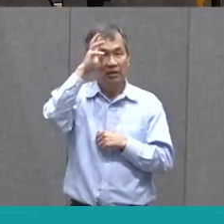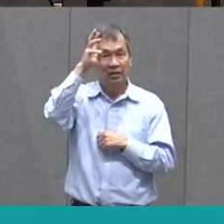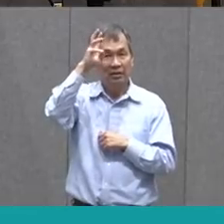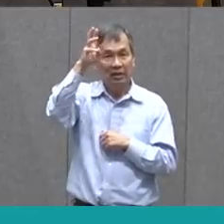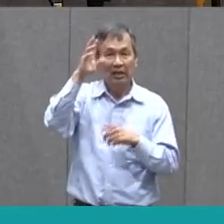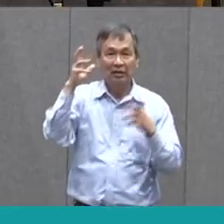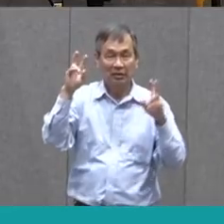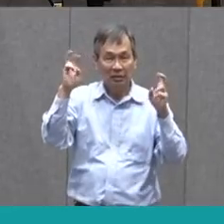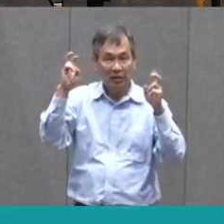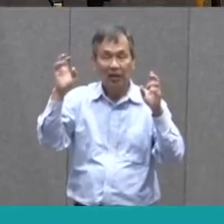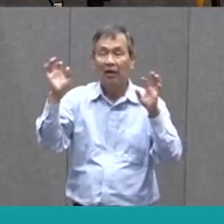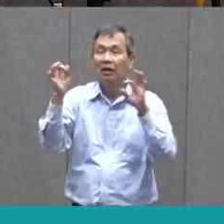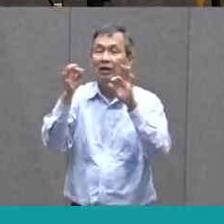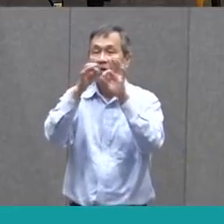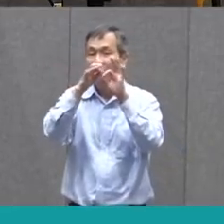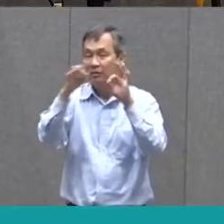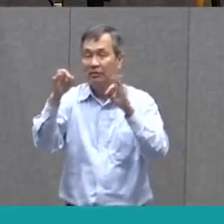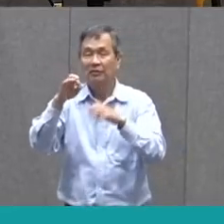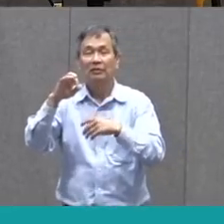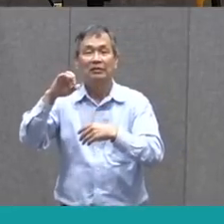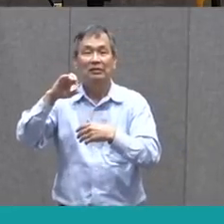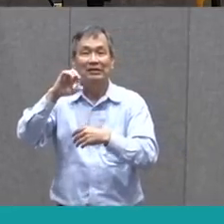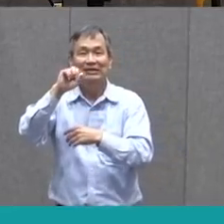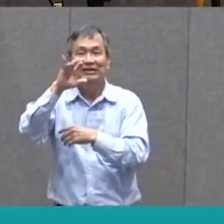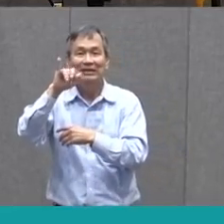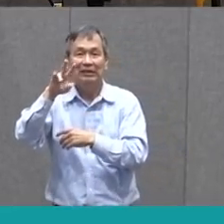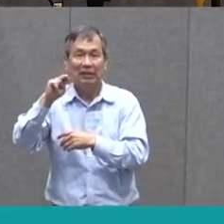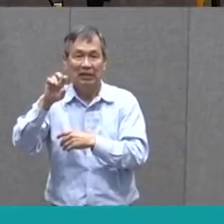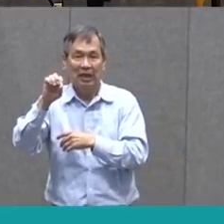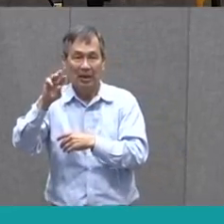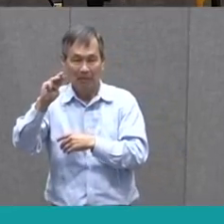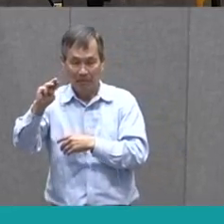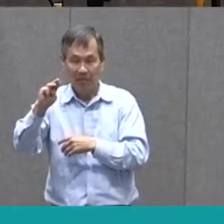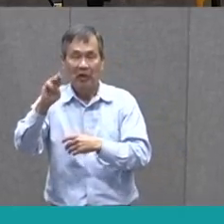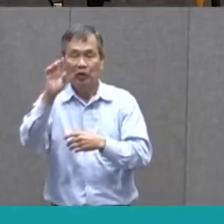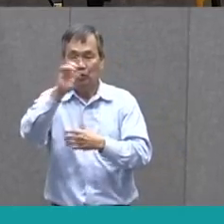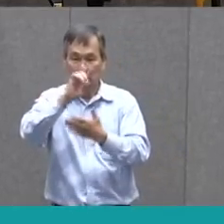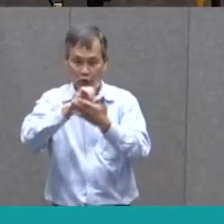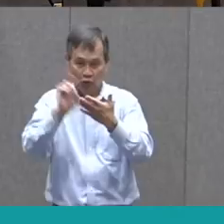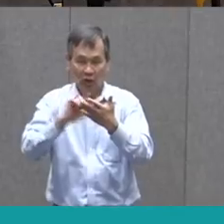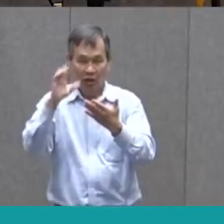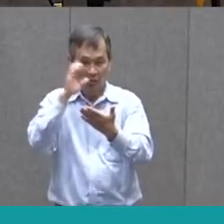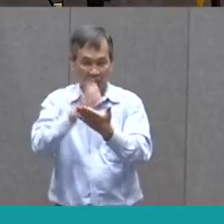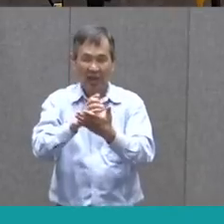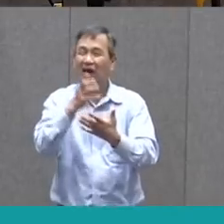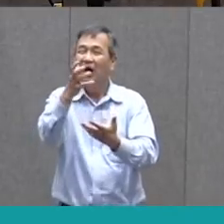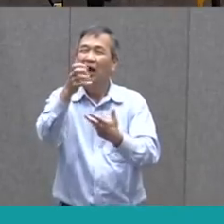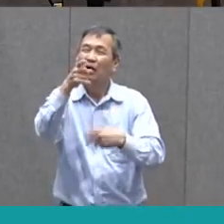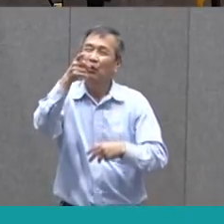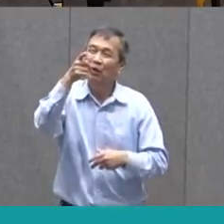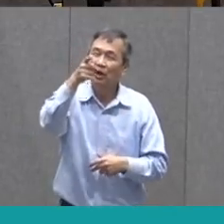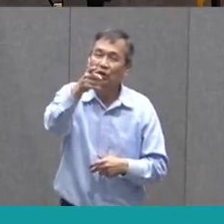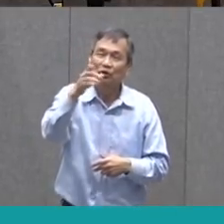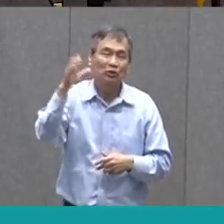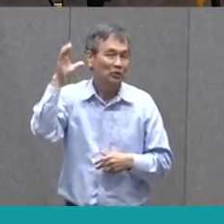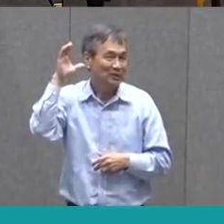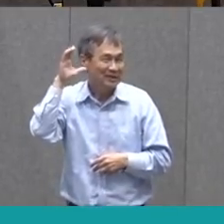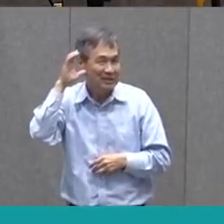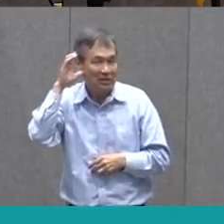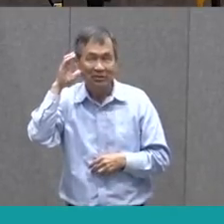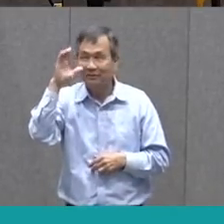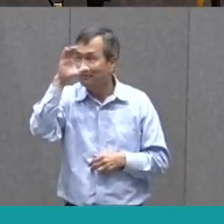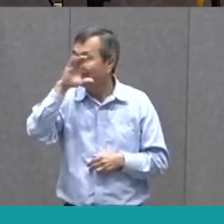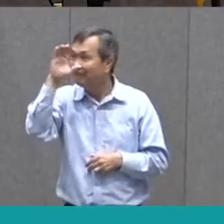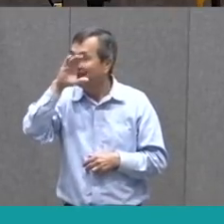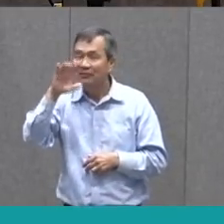and draw your picture. But the next two challenges are even more important. I want you to listen for this word,